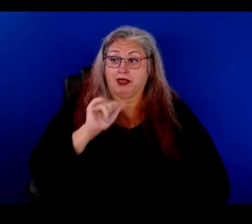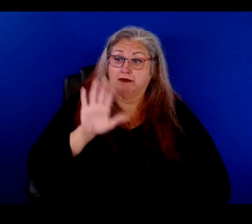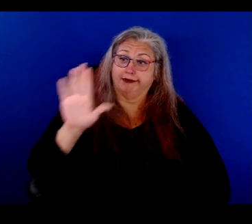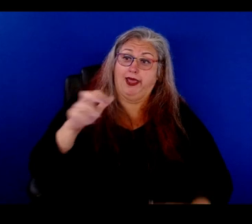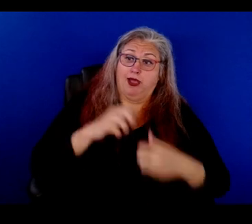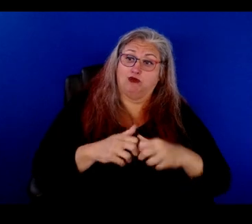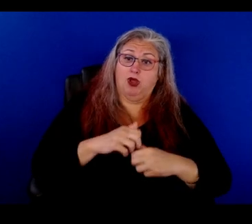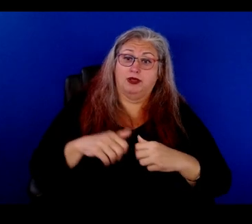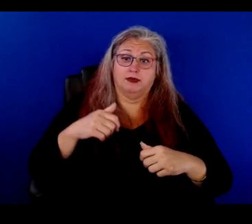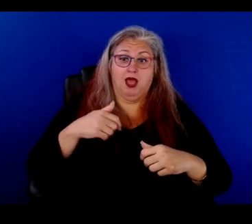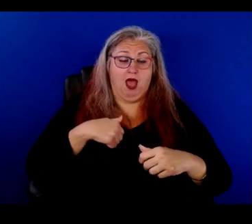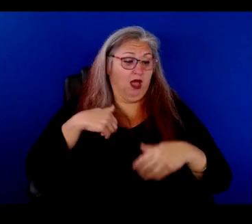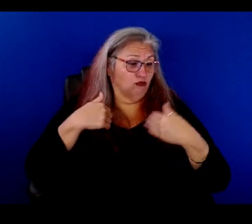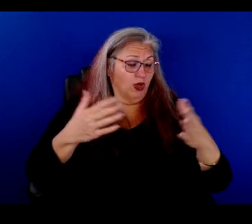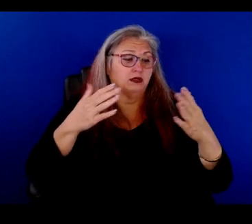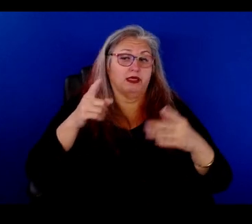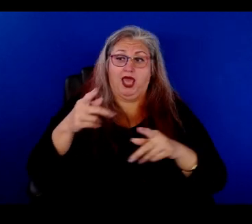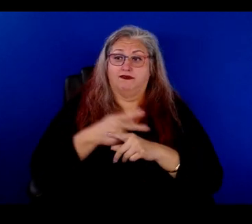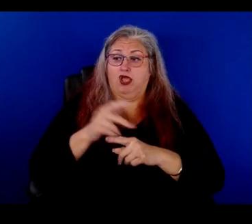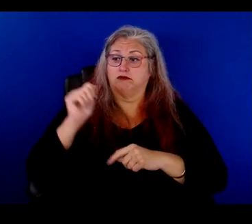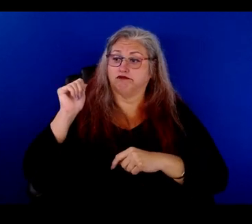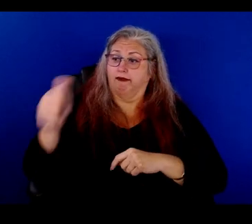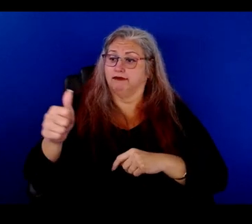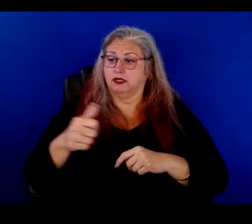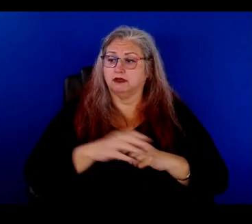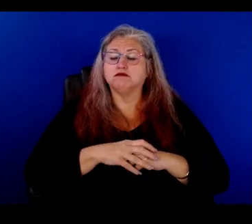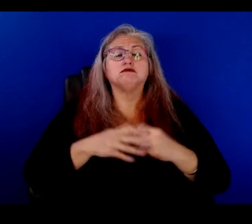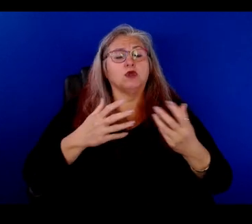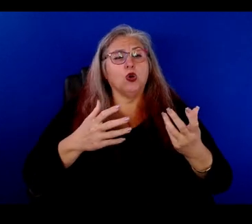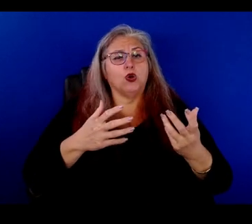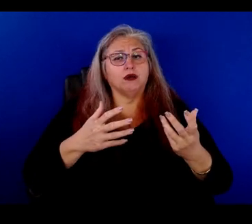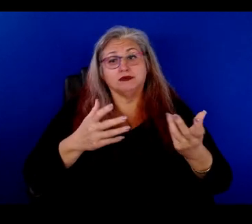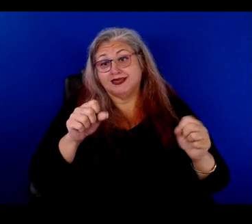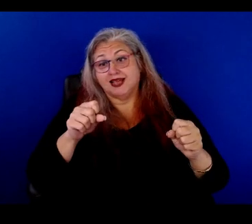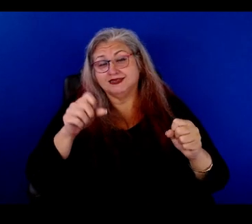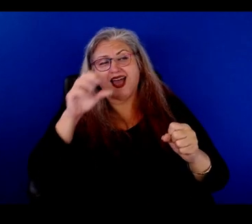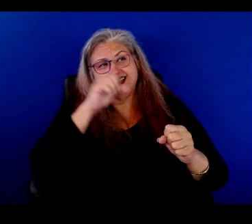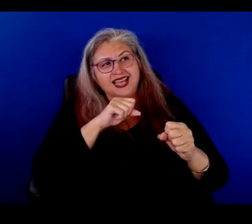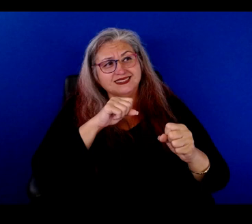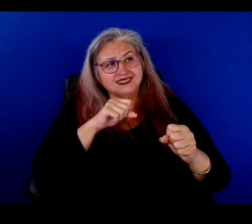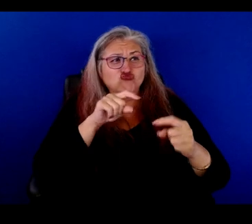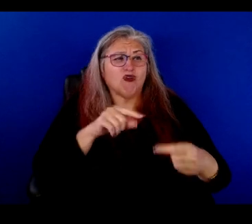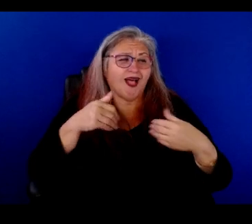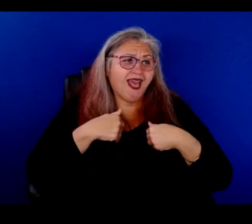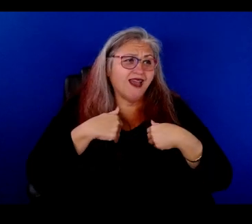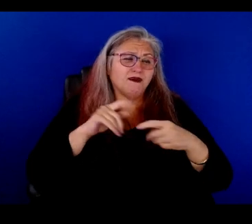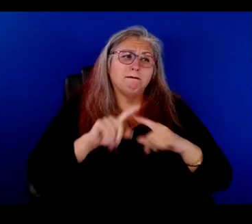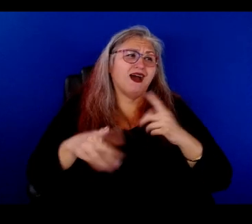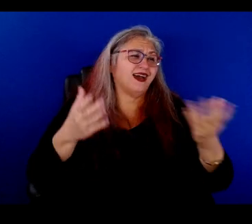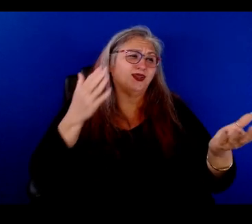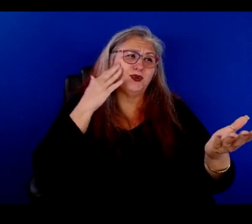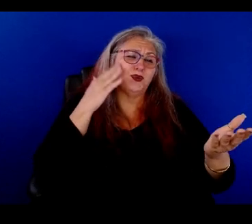problem. I just went and they figured out their stuff, you know? And so, uh, yeah, I guess there are struggles, but you know,